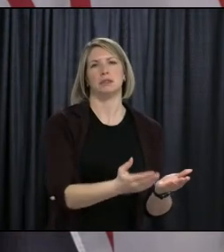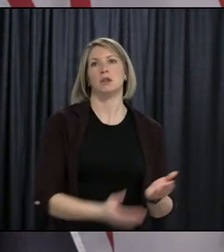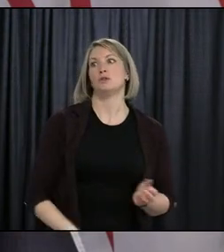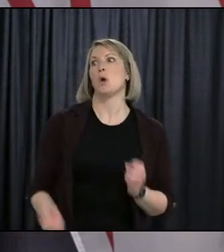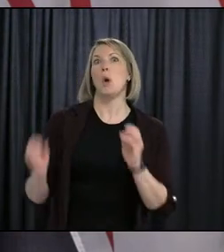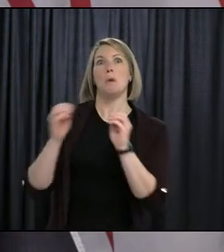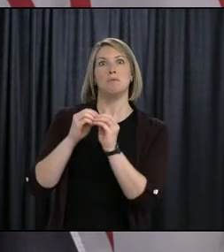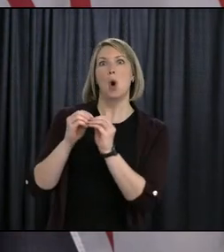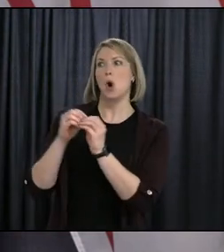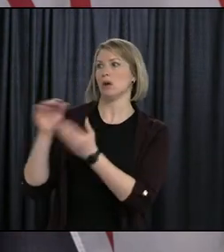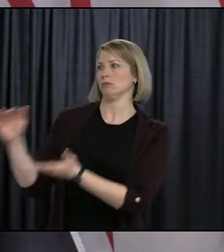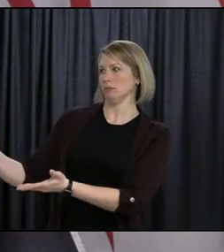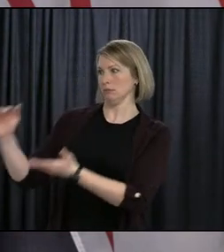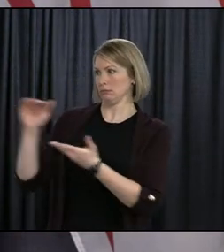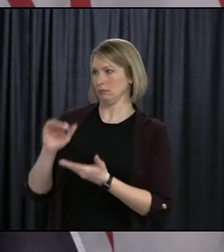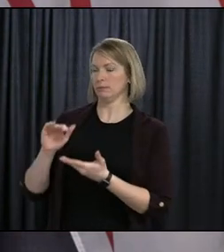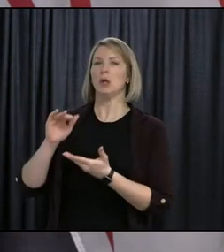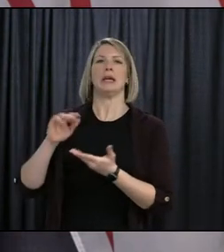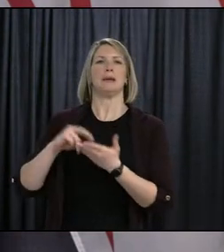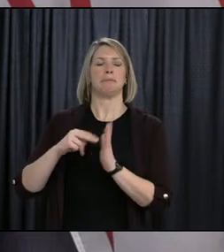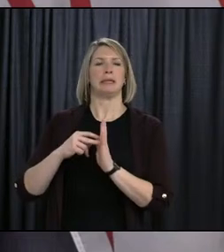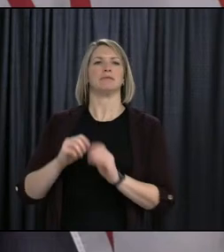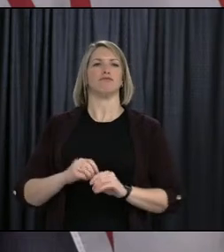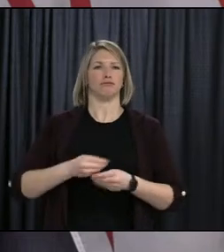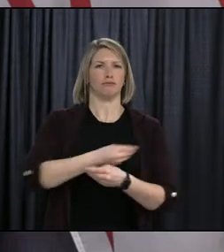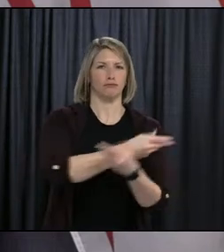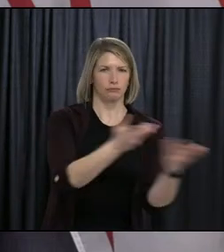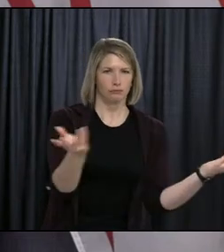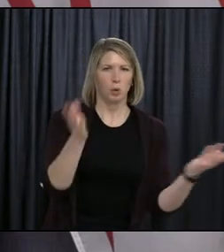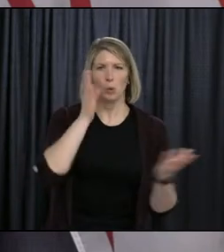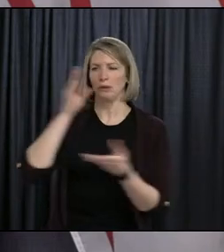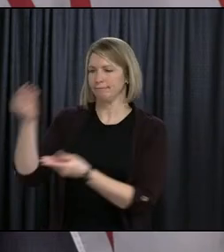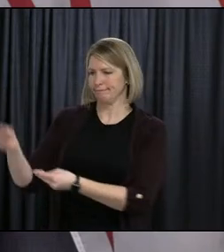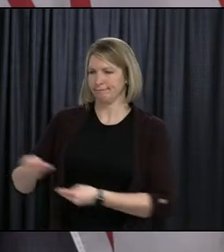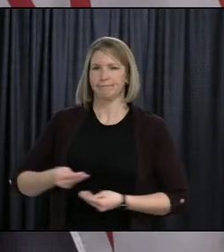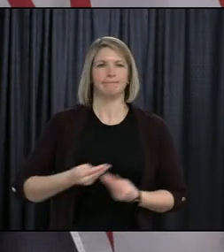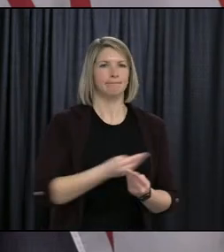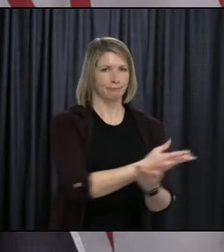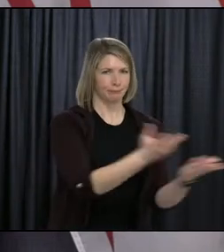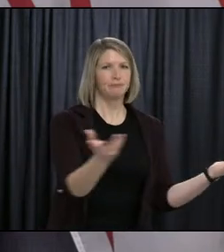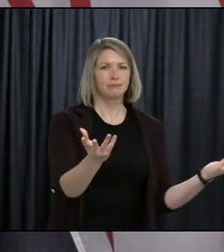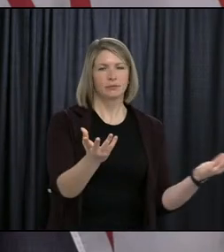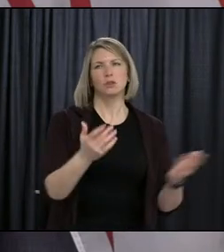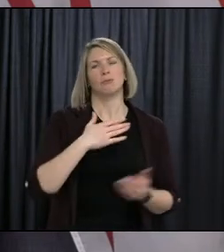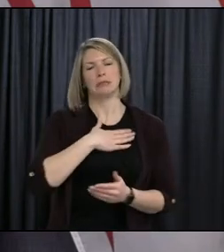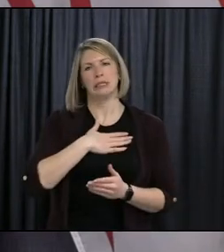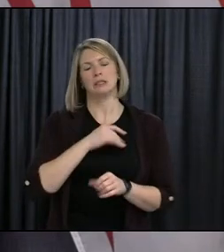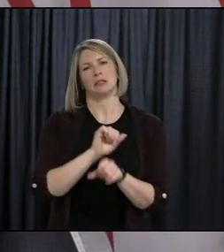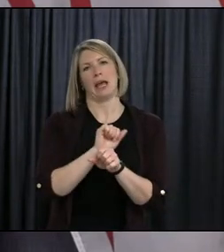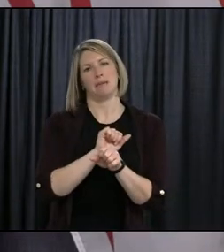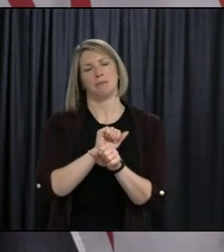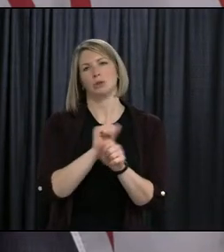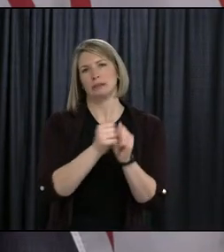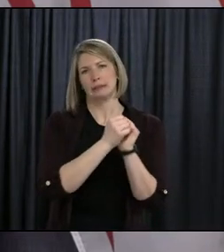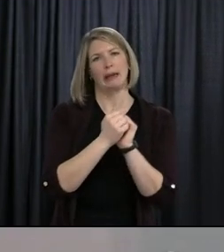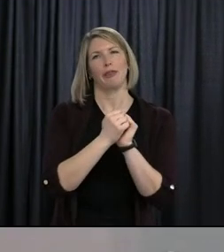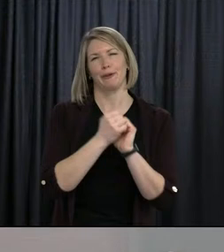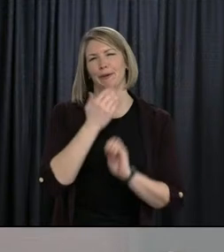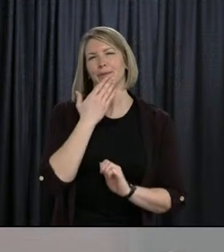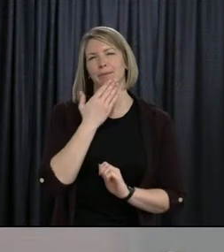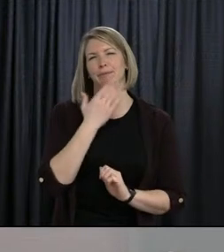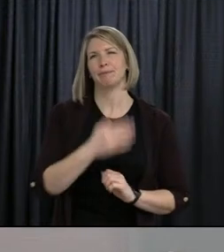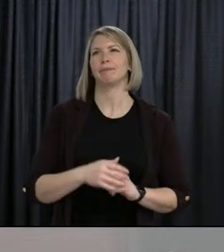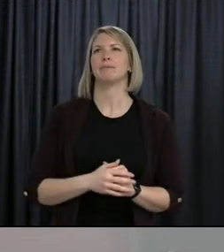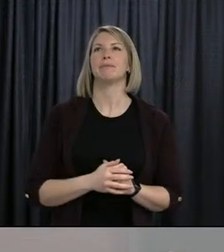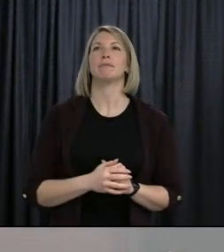shift resources around the province. So really asking for everyone's cooperation in this. And I'll direct the follow